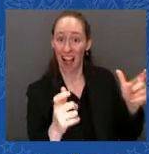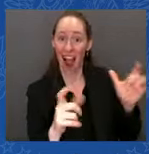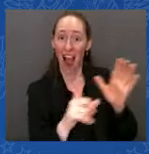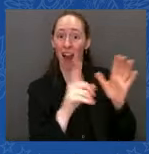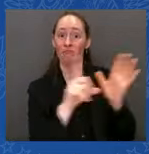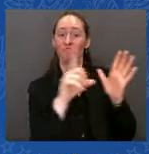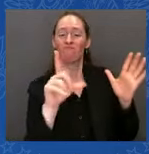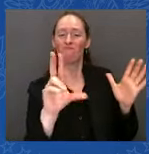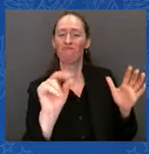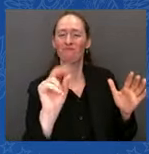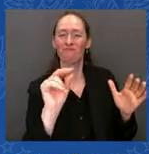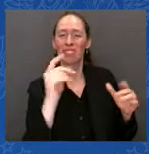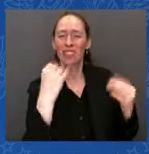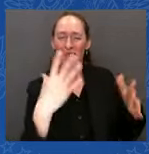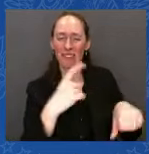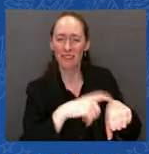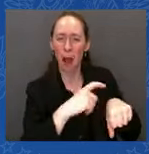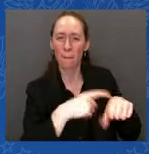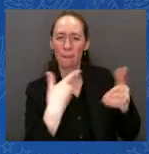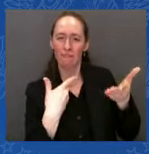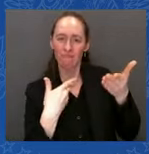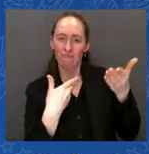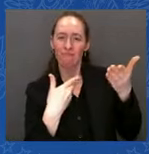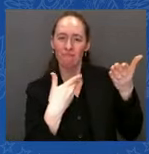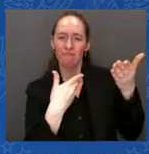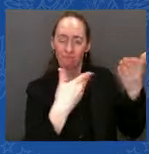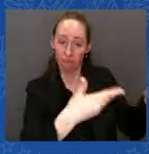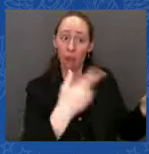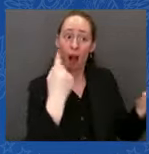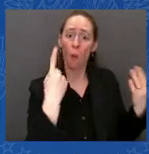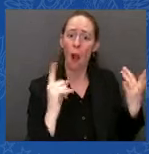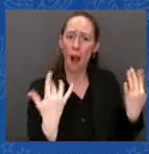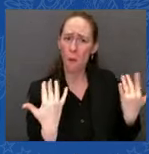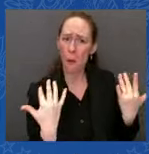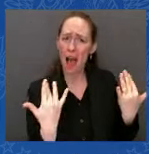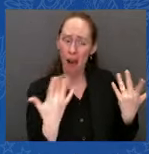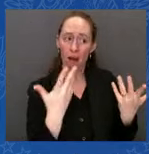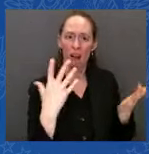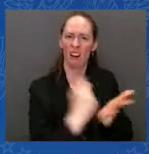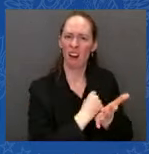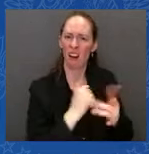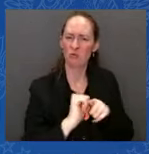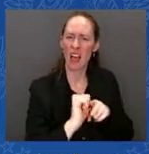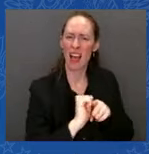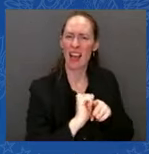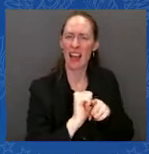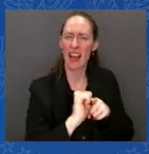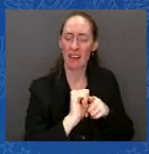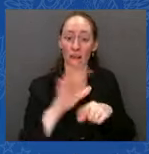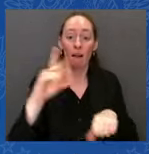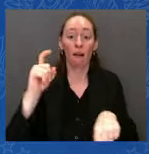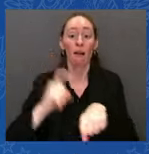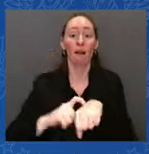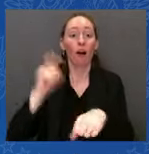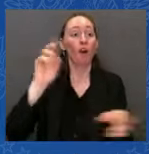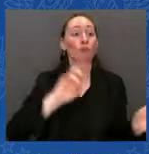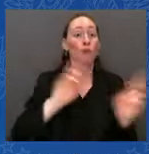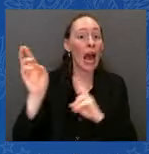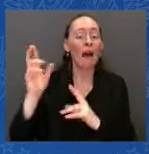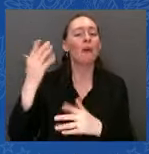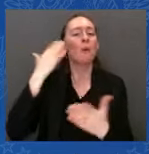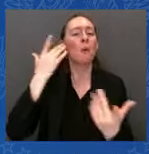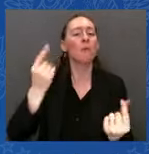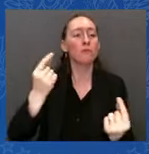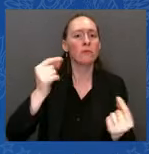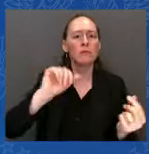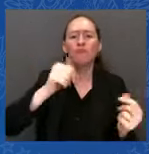Abram tanks into their defenses. We're also closely coordinated this announcement with our allies. The American contribution will be